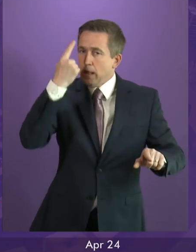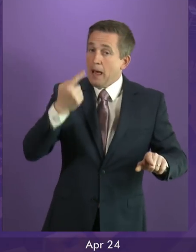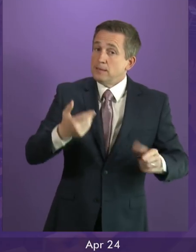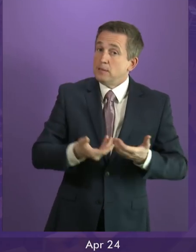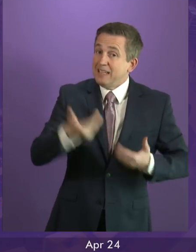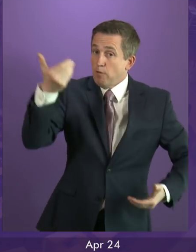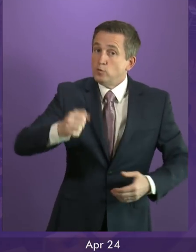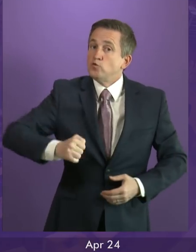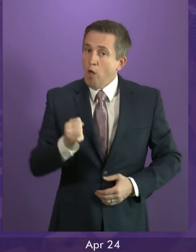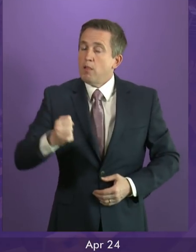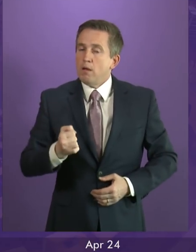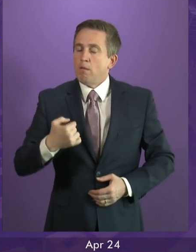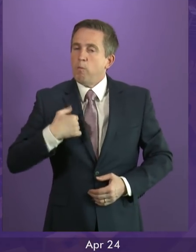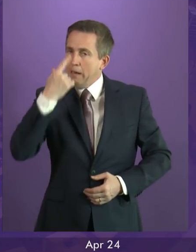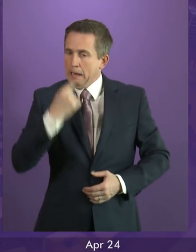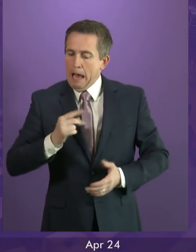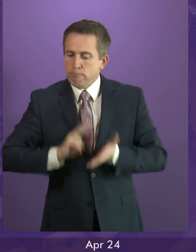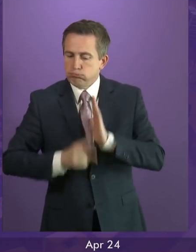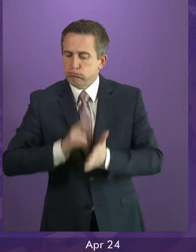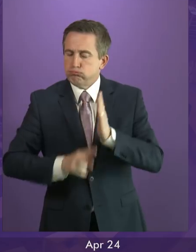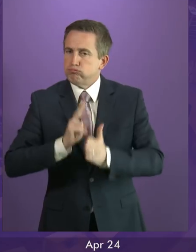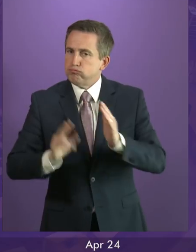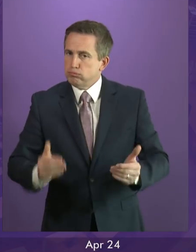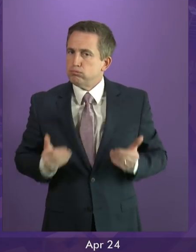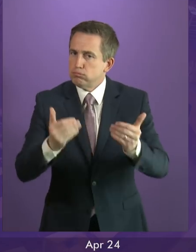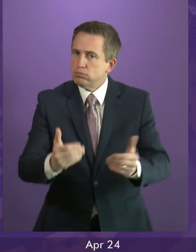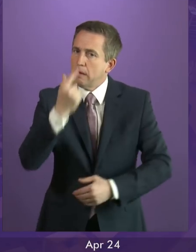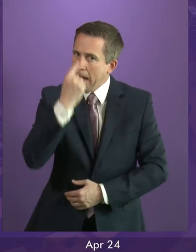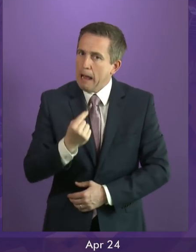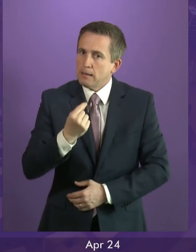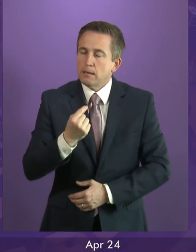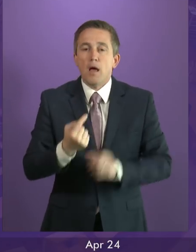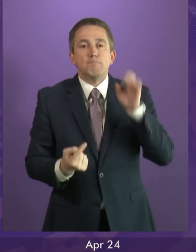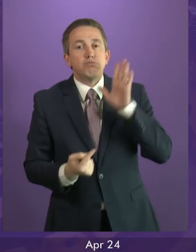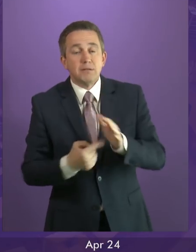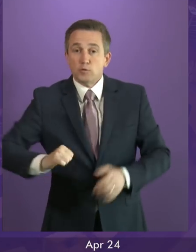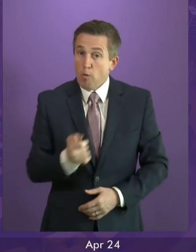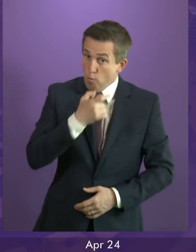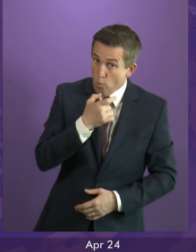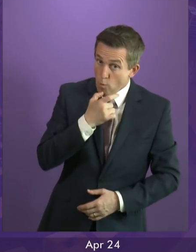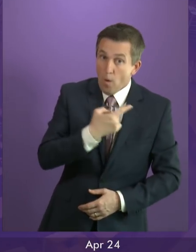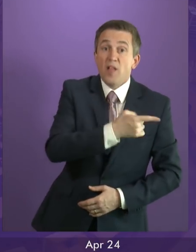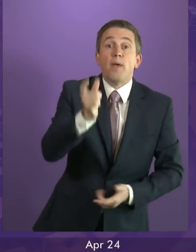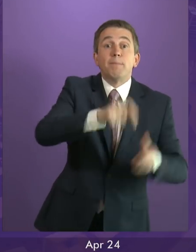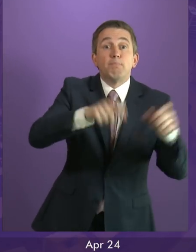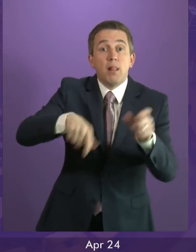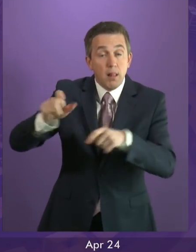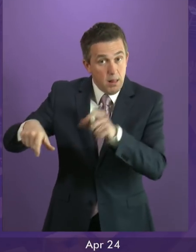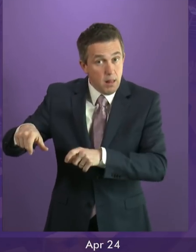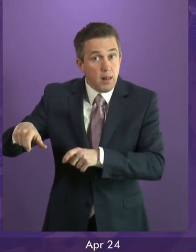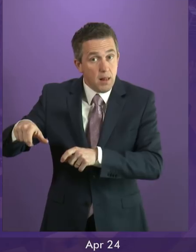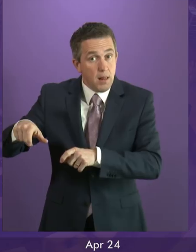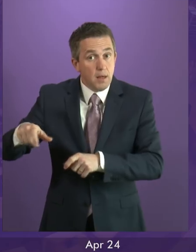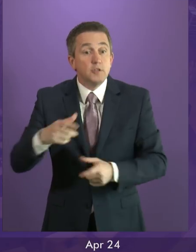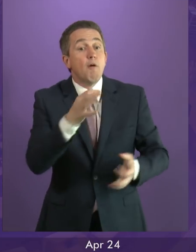grown and strengthened. We can show that we are able to put the interests of the people first. So if others across this chamber are willing